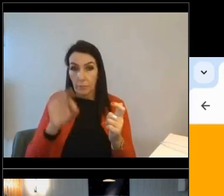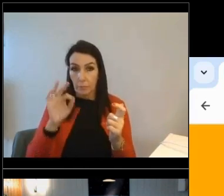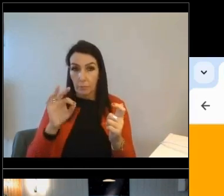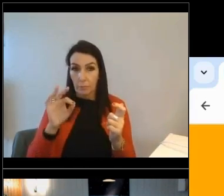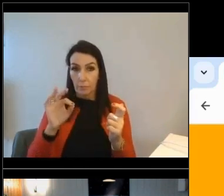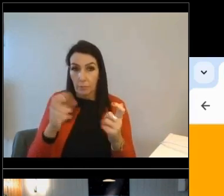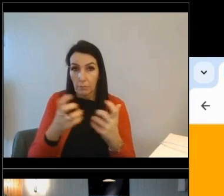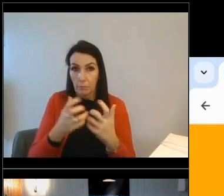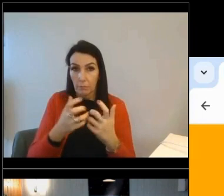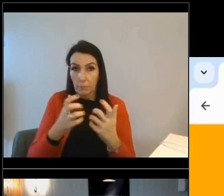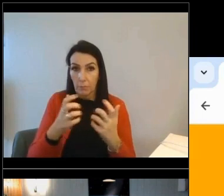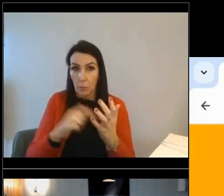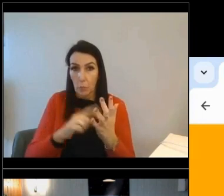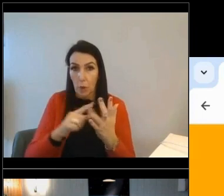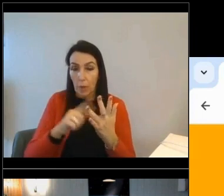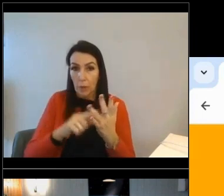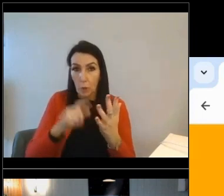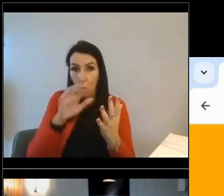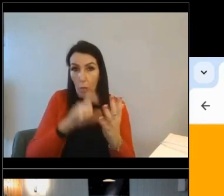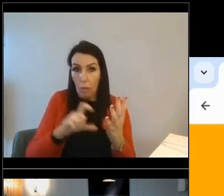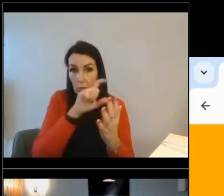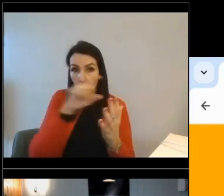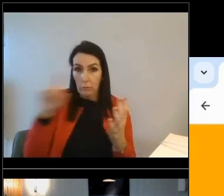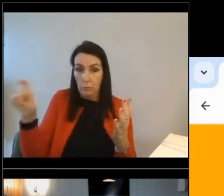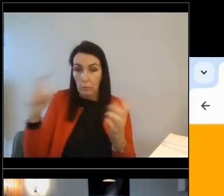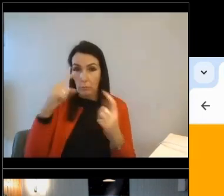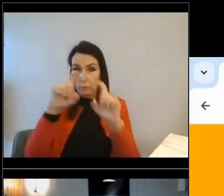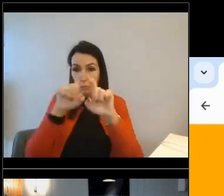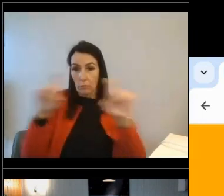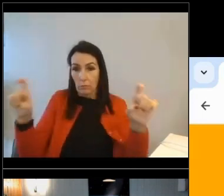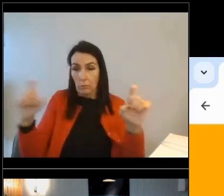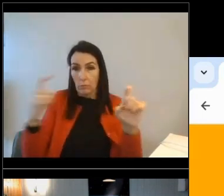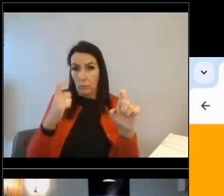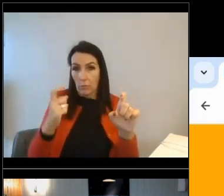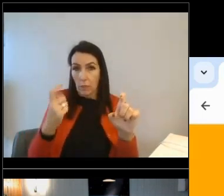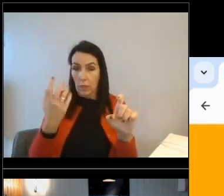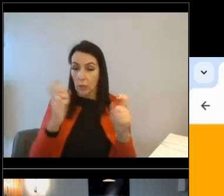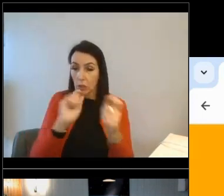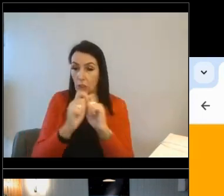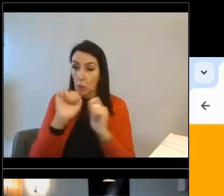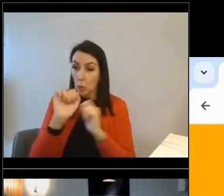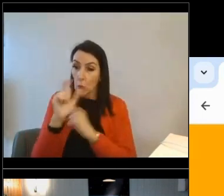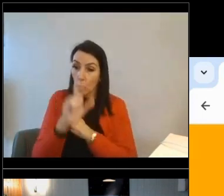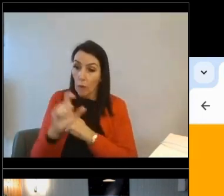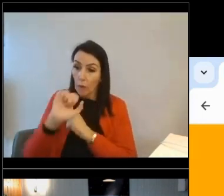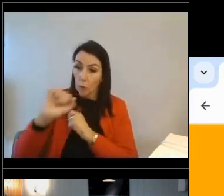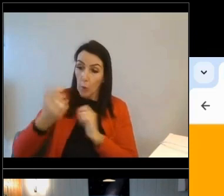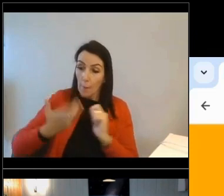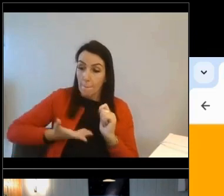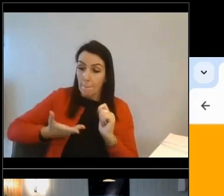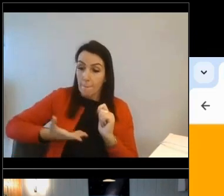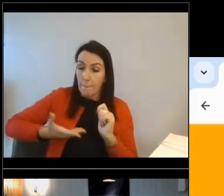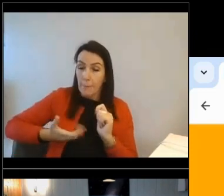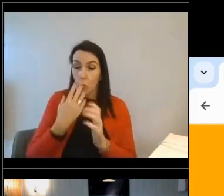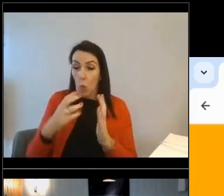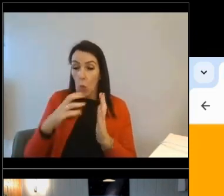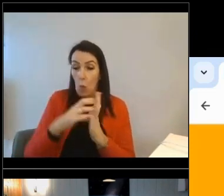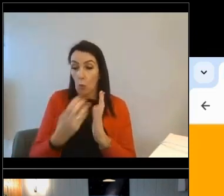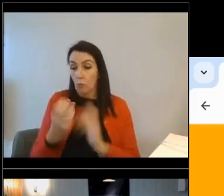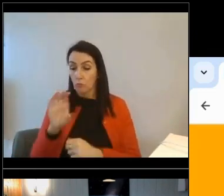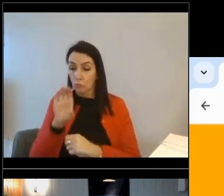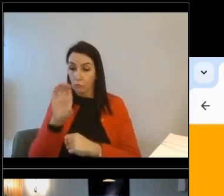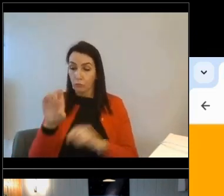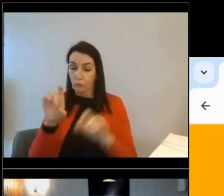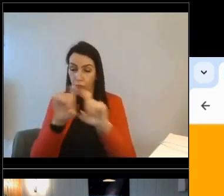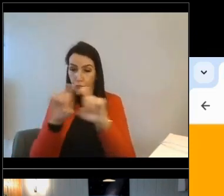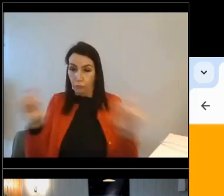on and the color toolbar at the top can be branded in your corporate colors and you can utilize your logo alongside the Energy